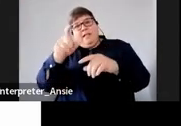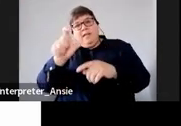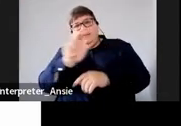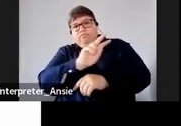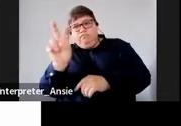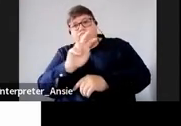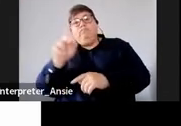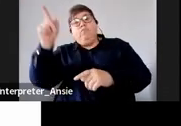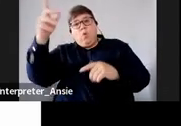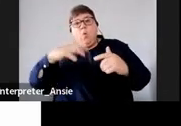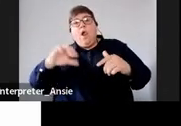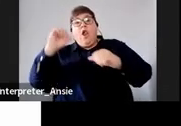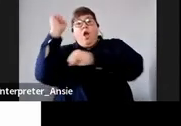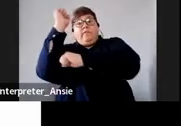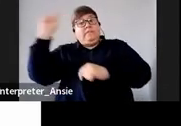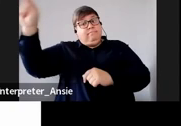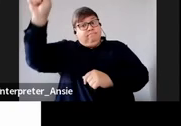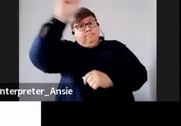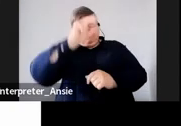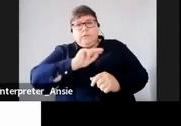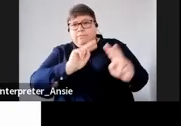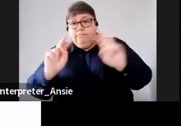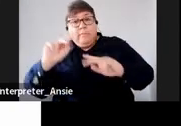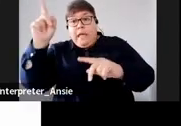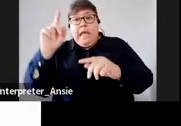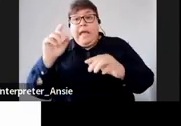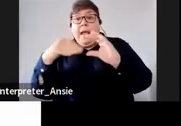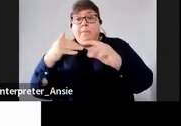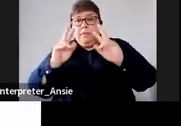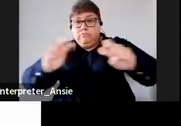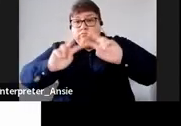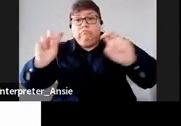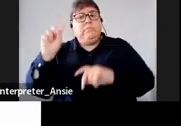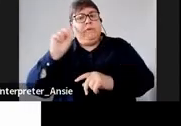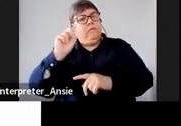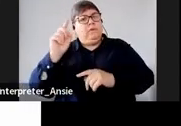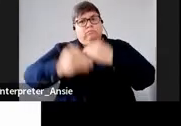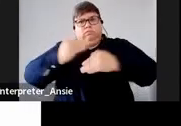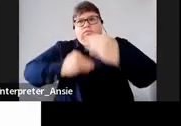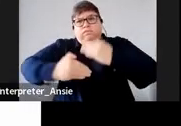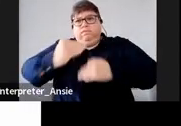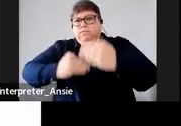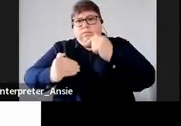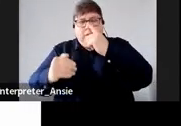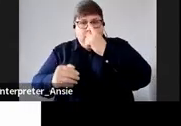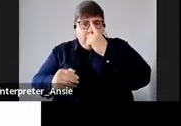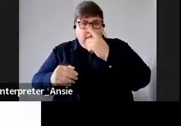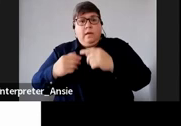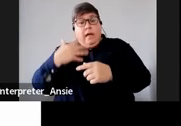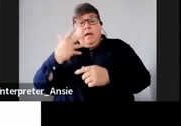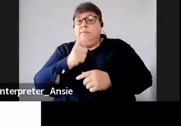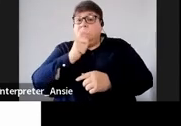main quite emails quite regularly and so forth and need I also make mention of the fact that